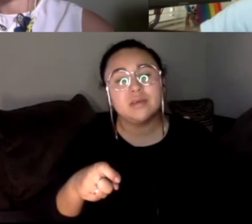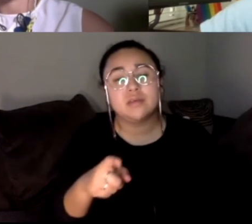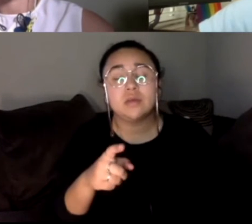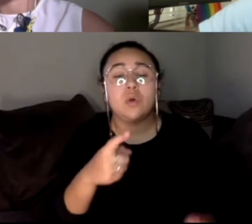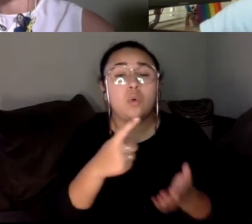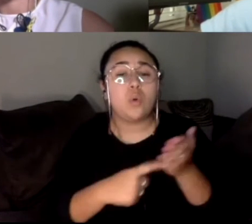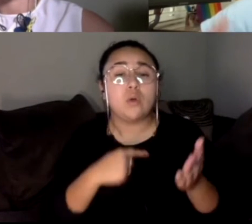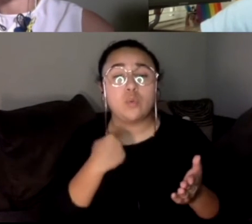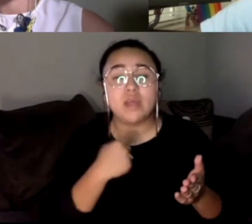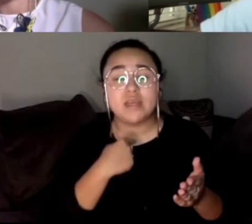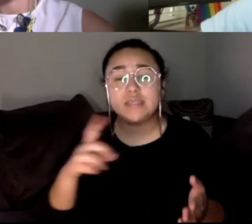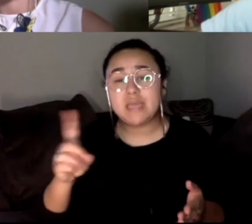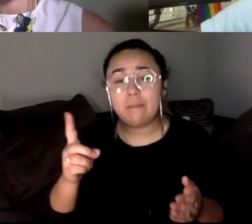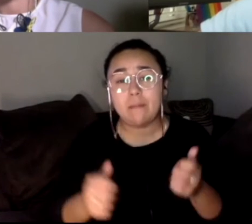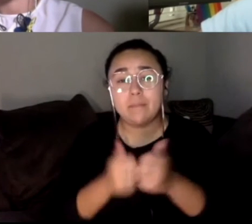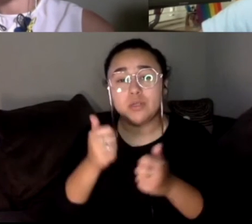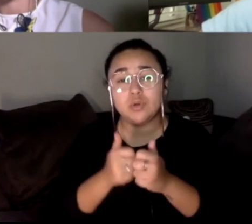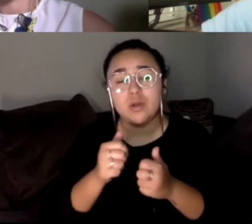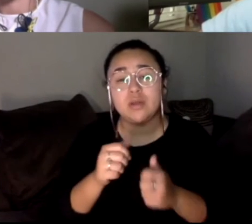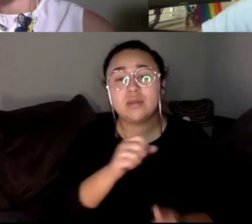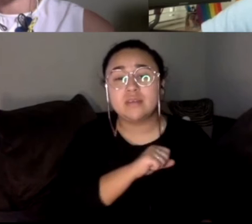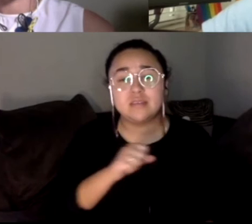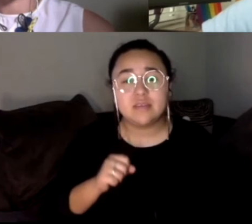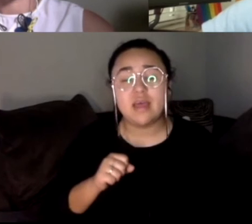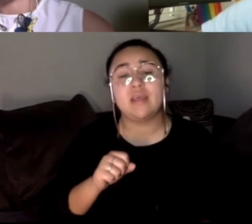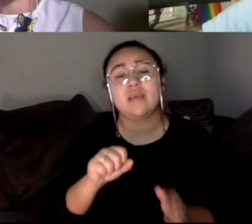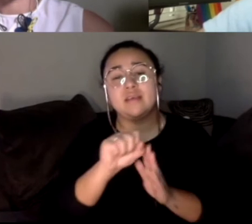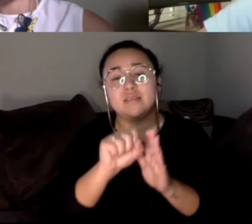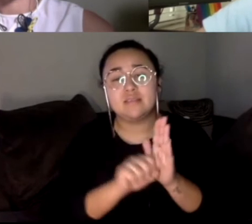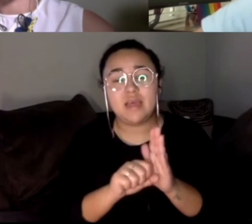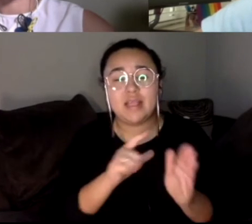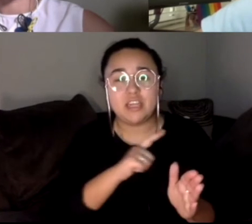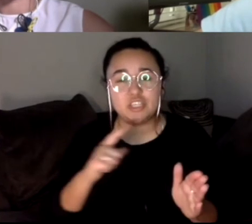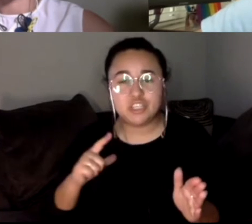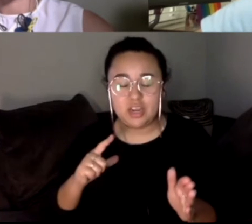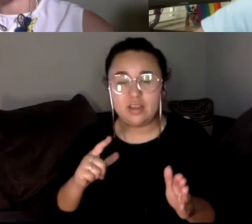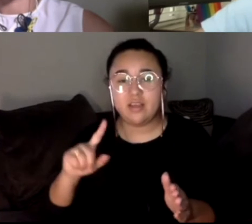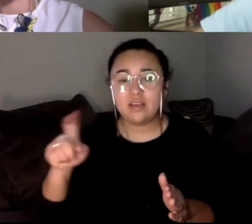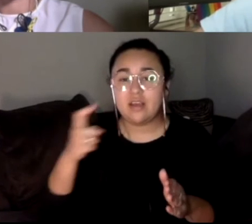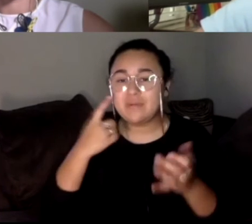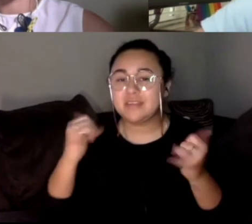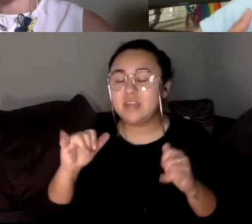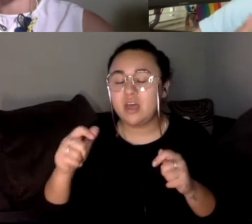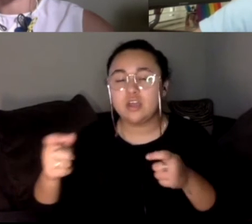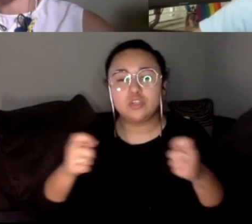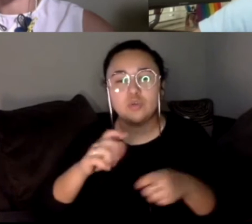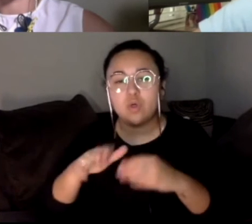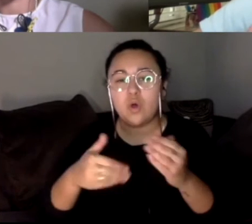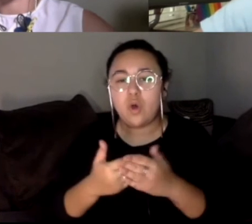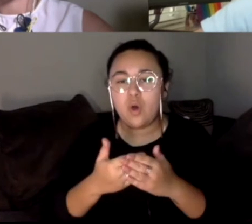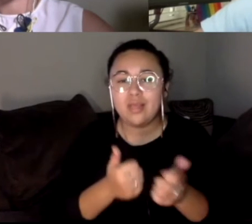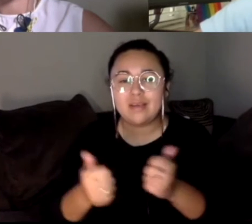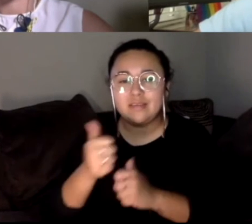supermajority in the Senate and the assembly in the state legislature, the governor still controls the entire executive branch. So if you